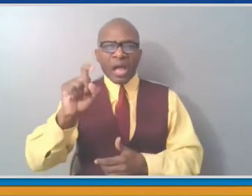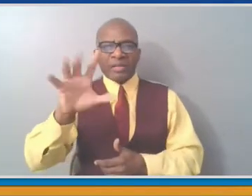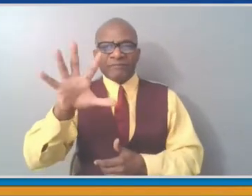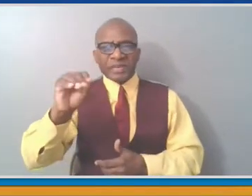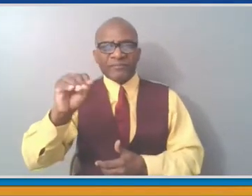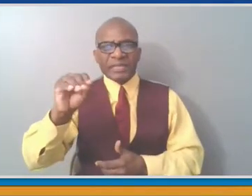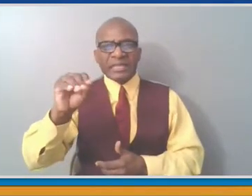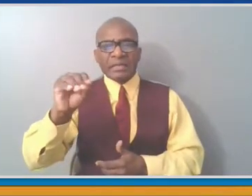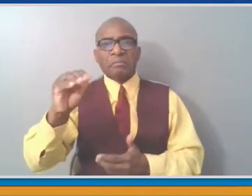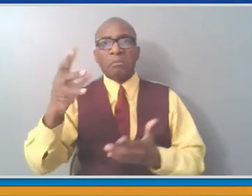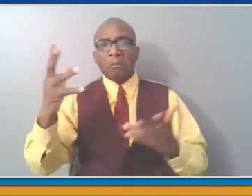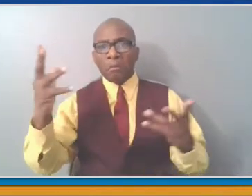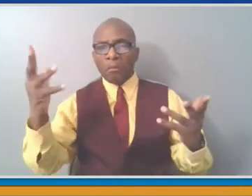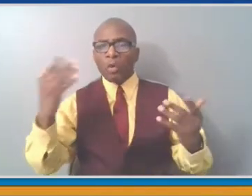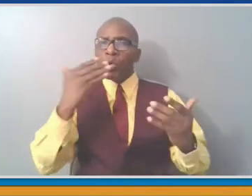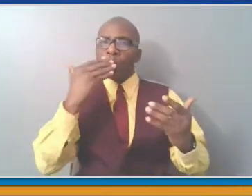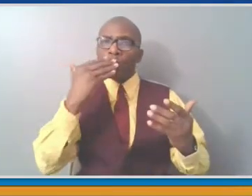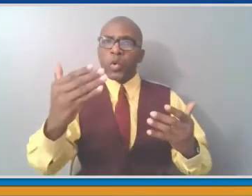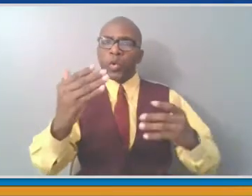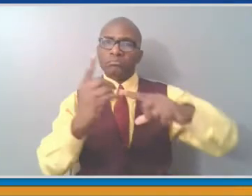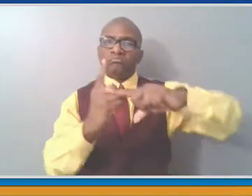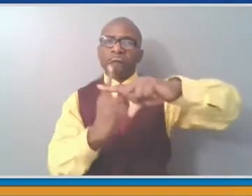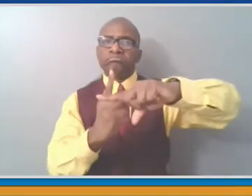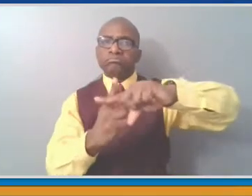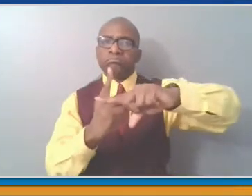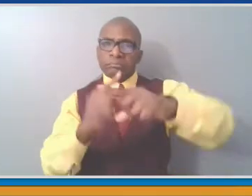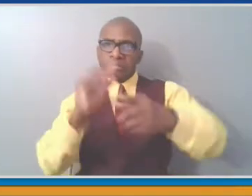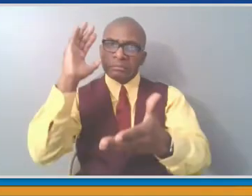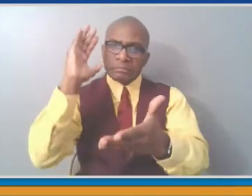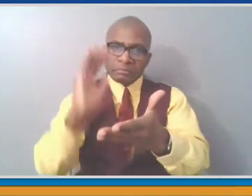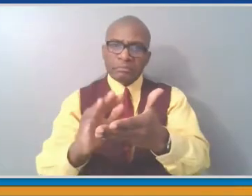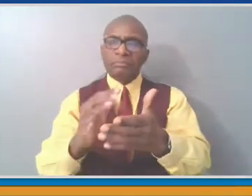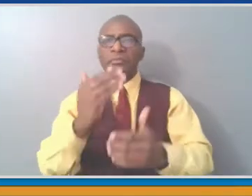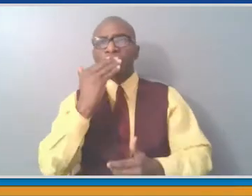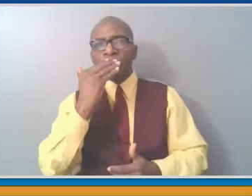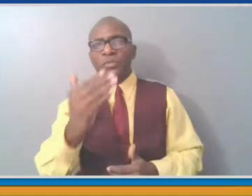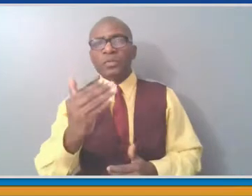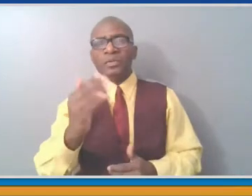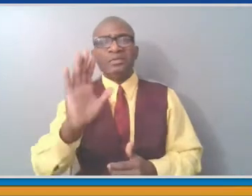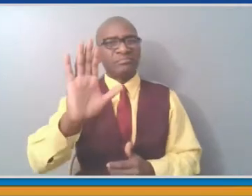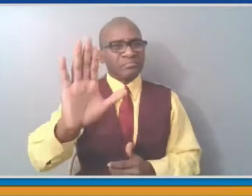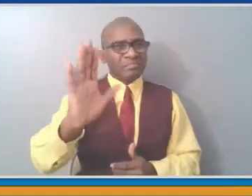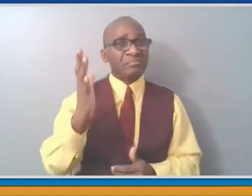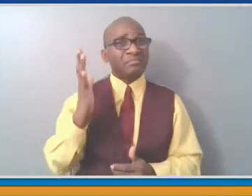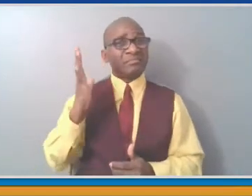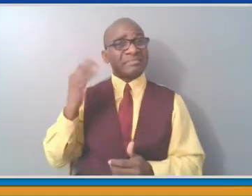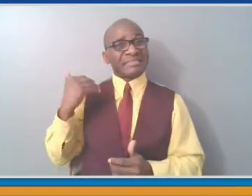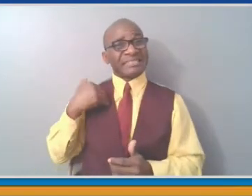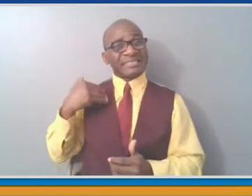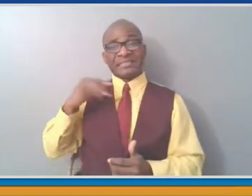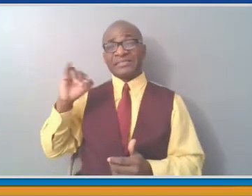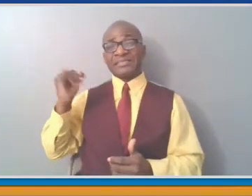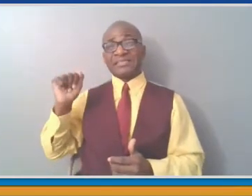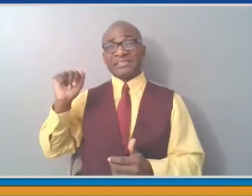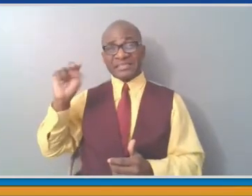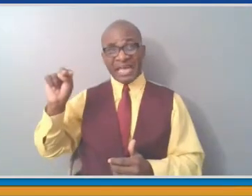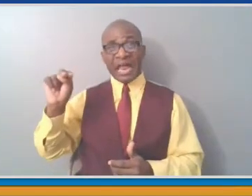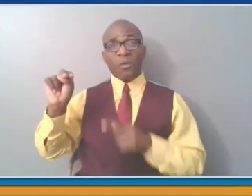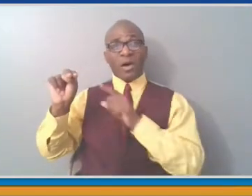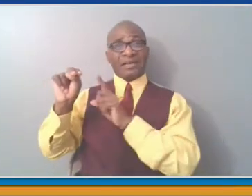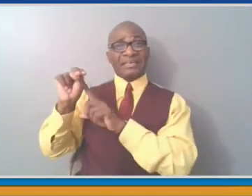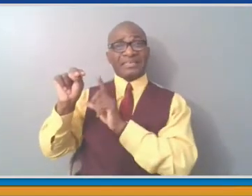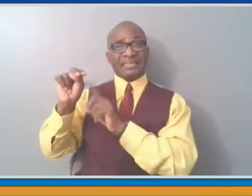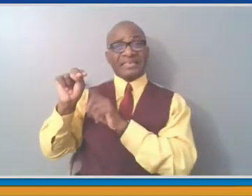significant drop, three-quarters lower than where we were in our peak of January, and at 150, at a steady drop, that may reflect